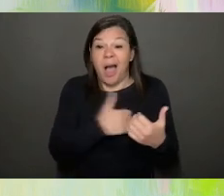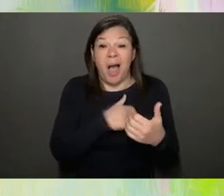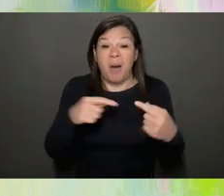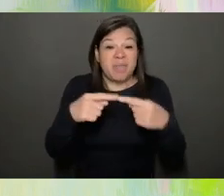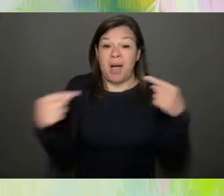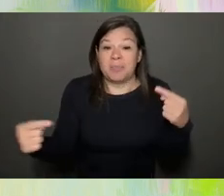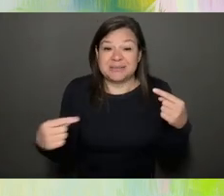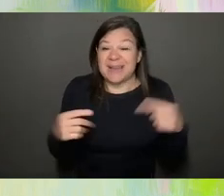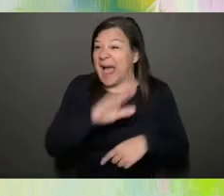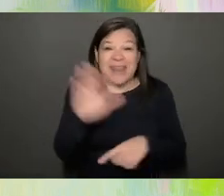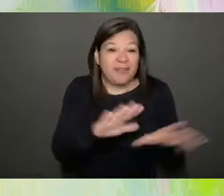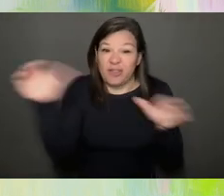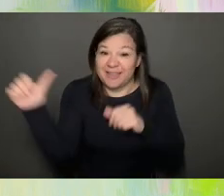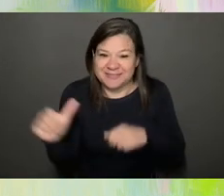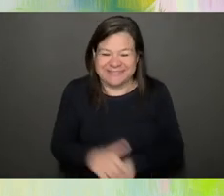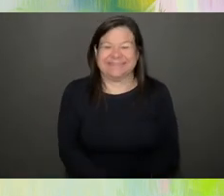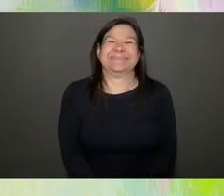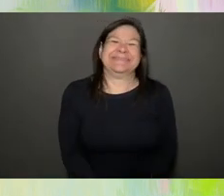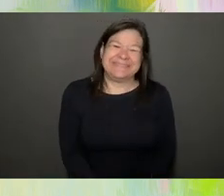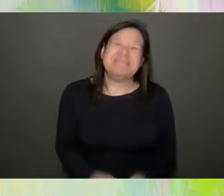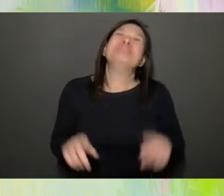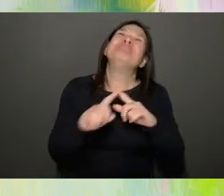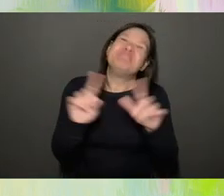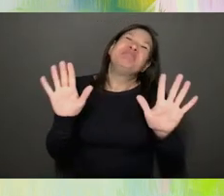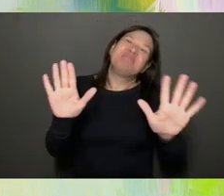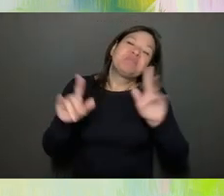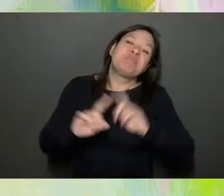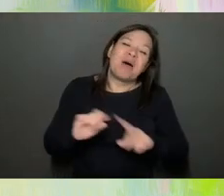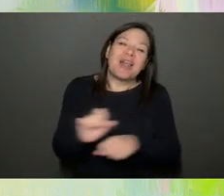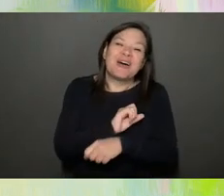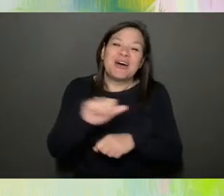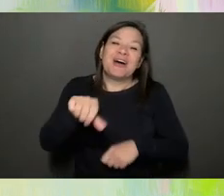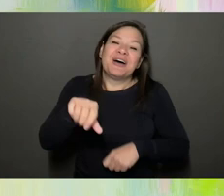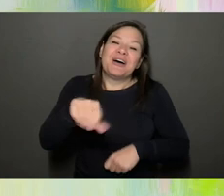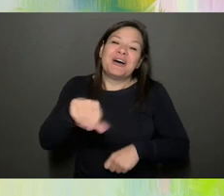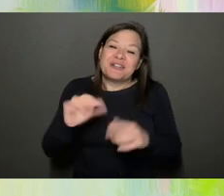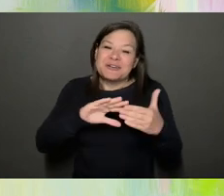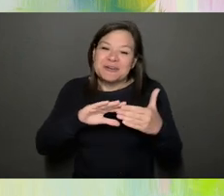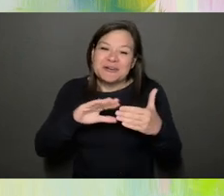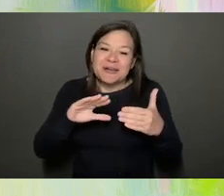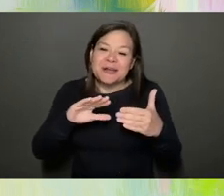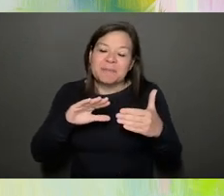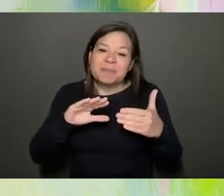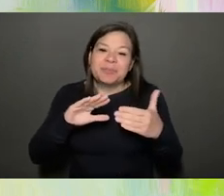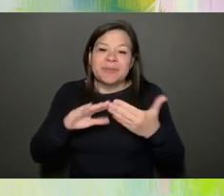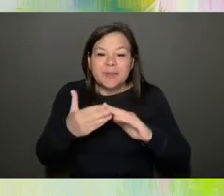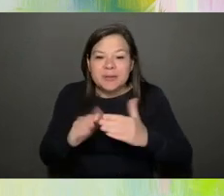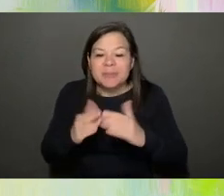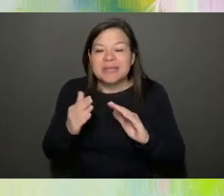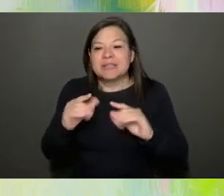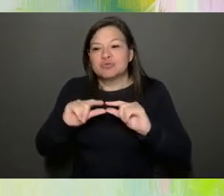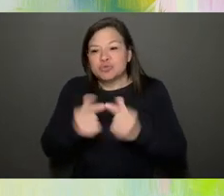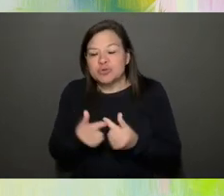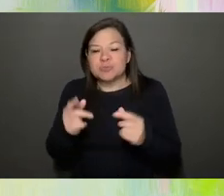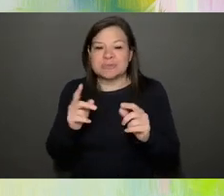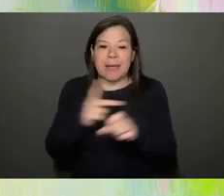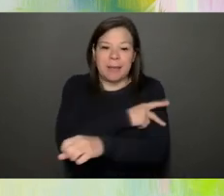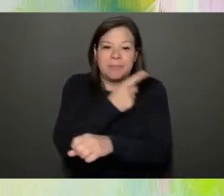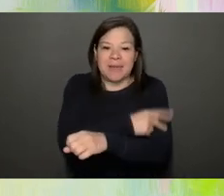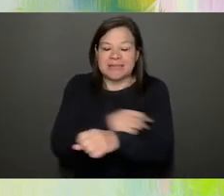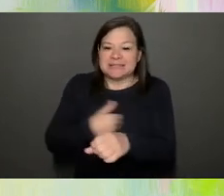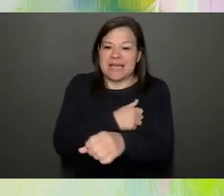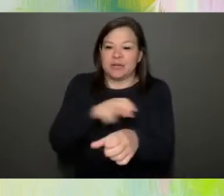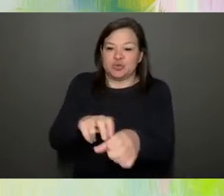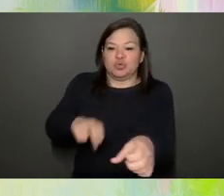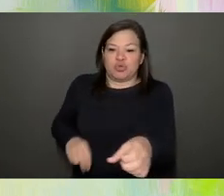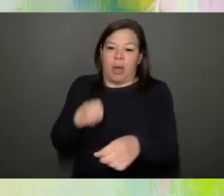But we do have I have worked with other committees and groups where patients have had to jump off or roll off. And my advice for that is